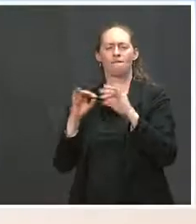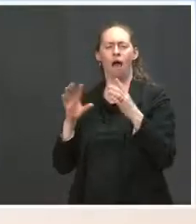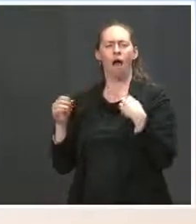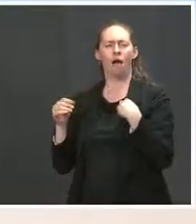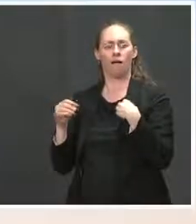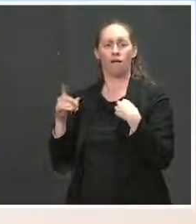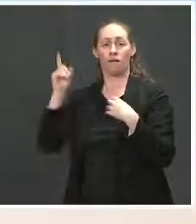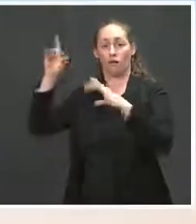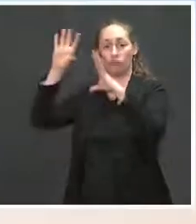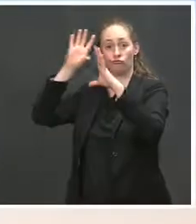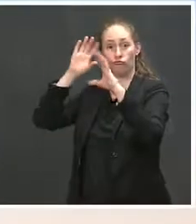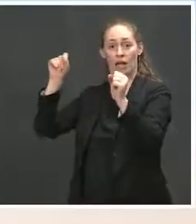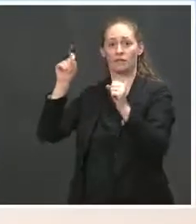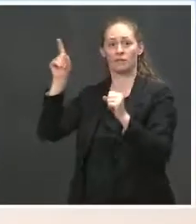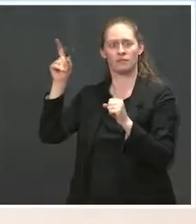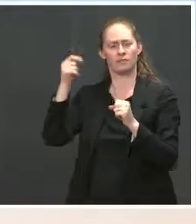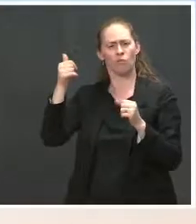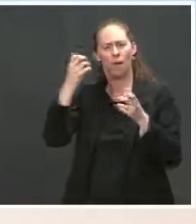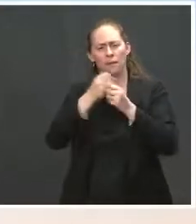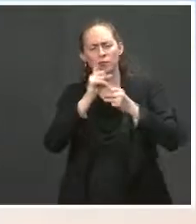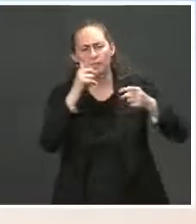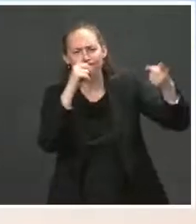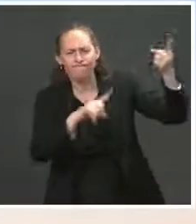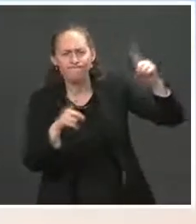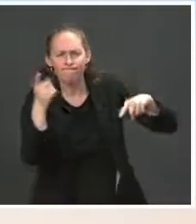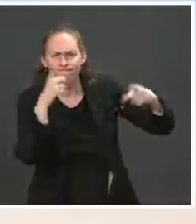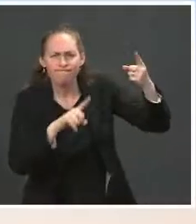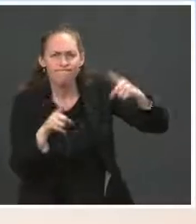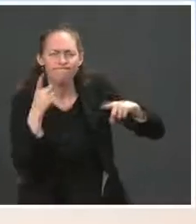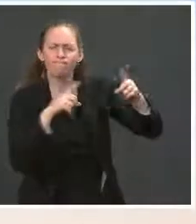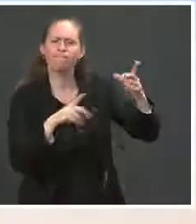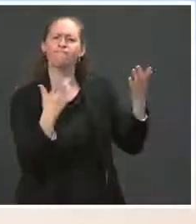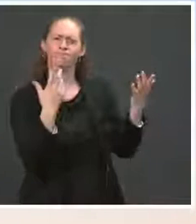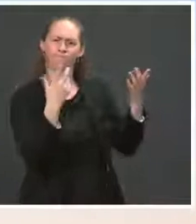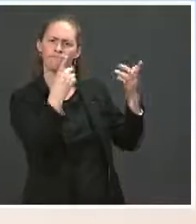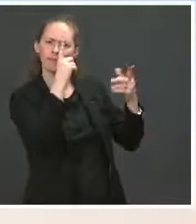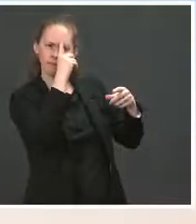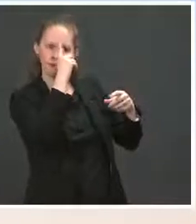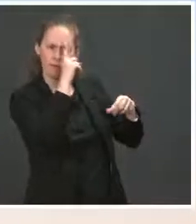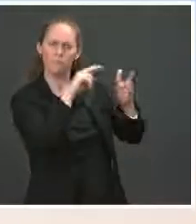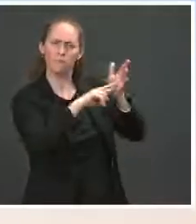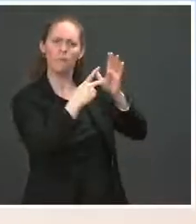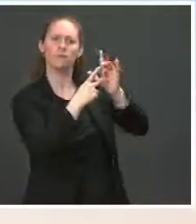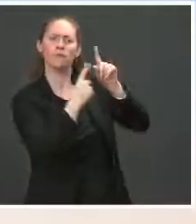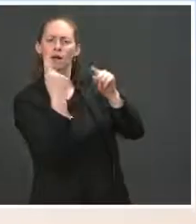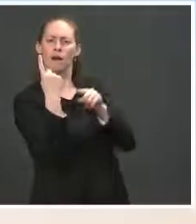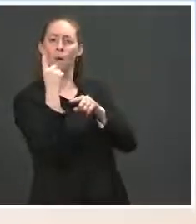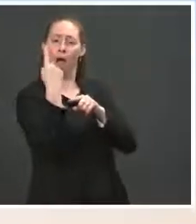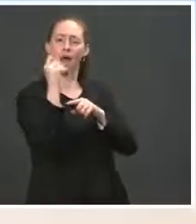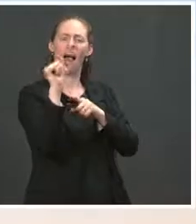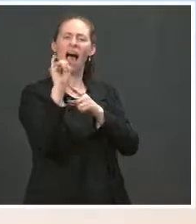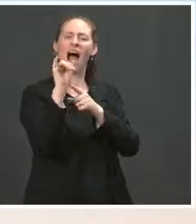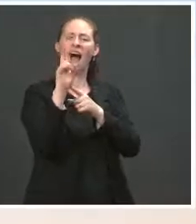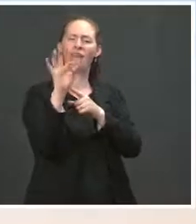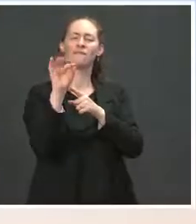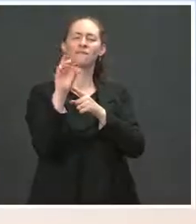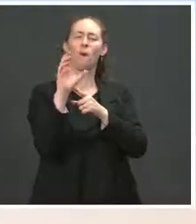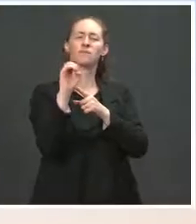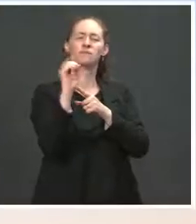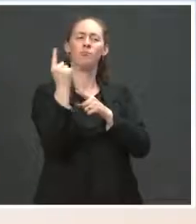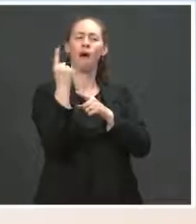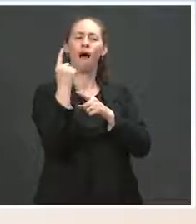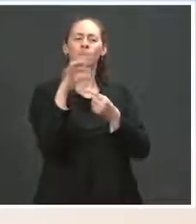diplomatic trip, abiding by COVID protocols and flying on Air Force One, than whether it is safe for mass numbers to fly internationally.